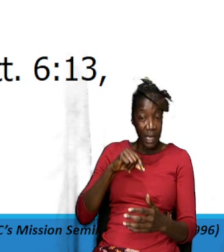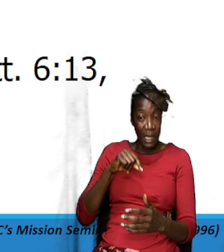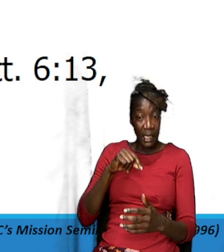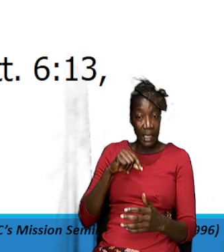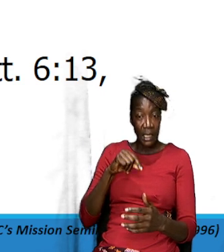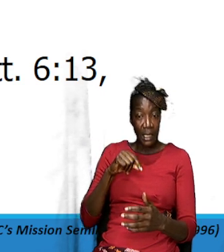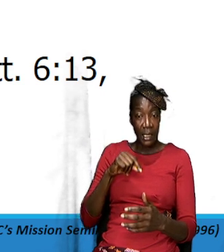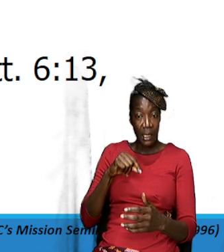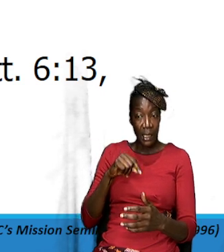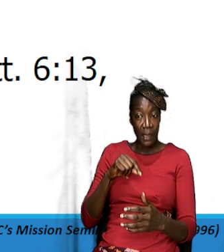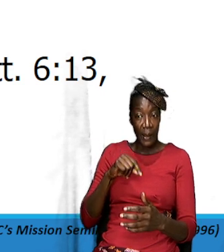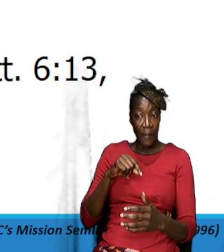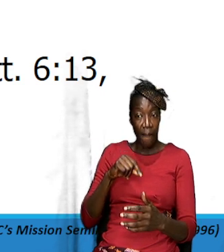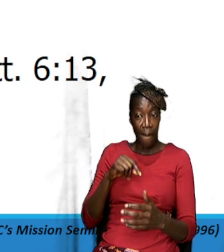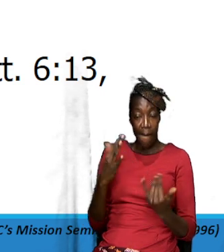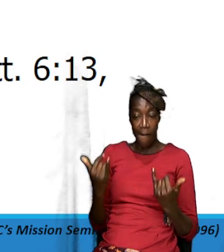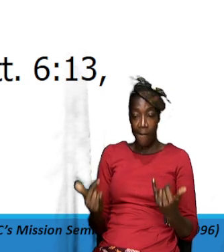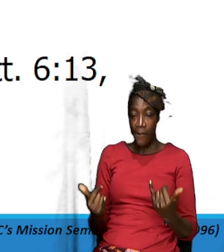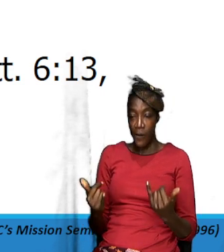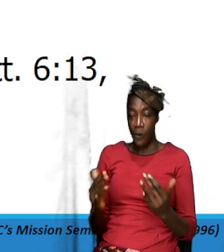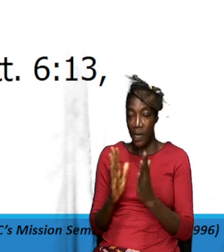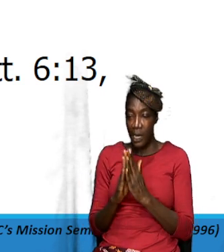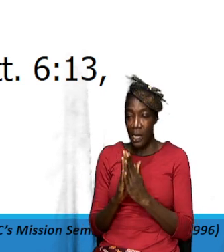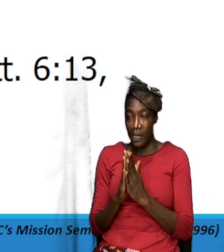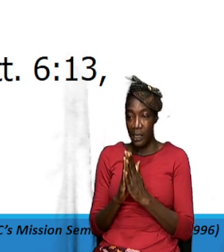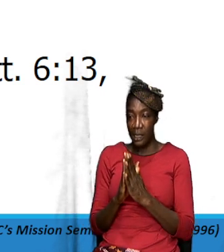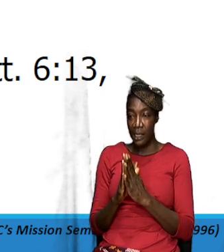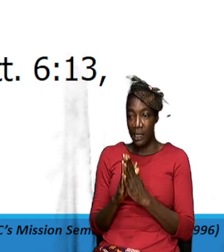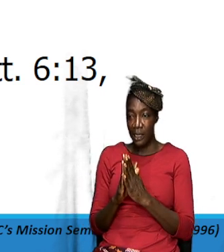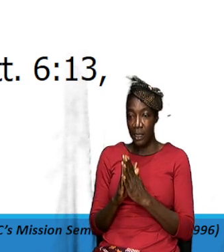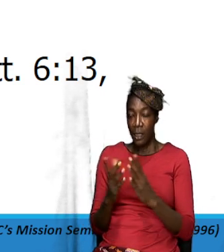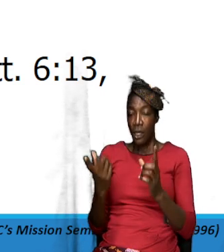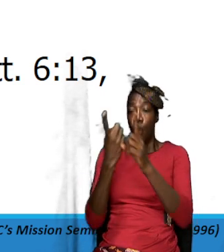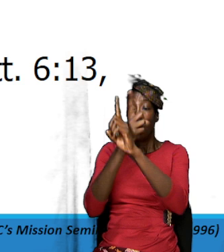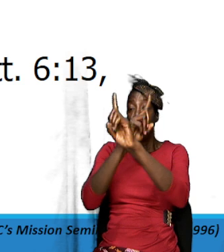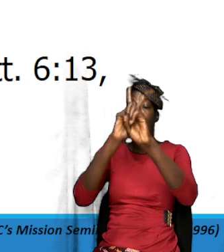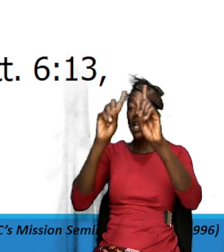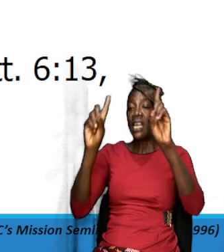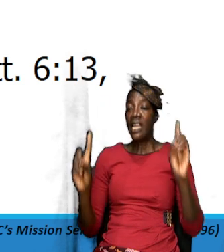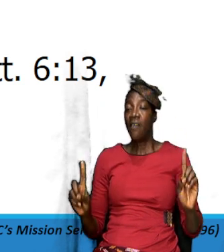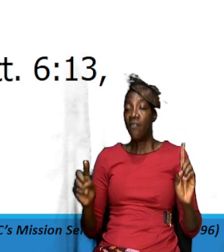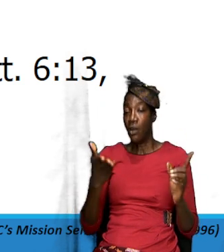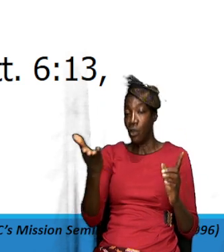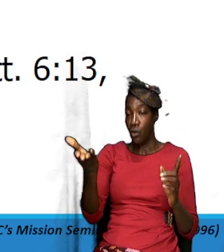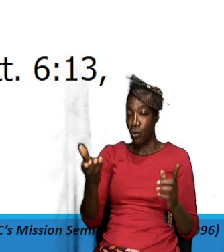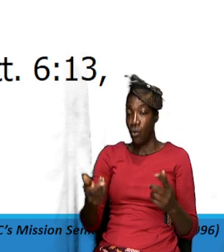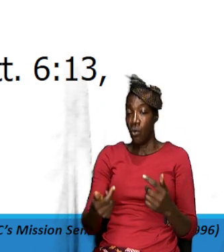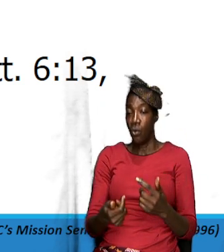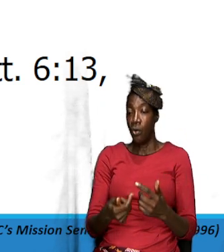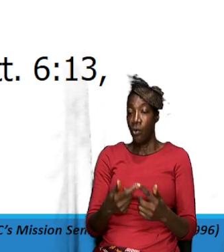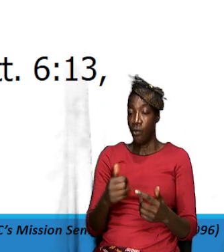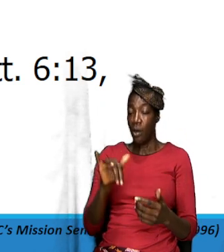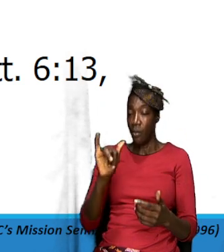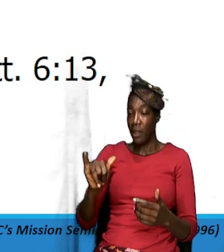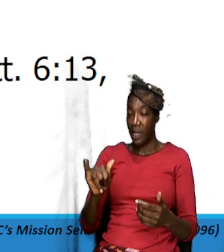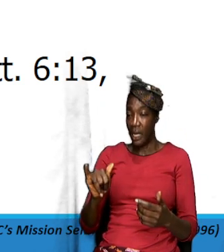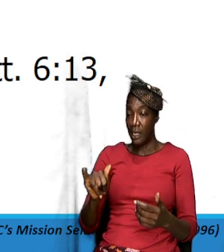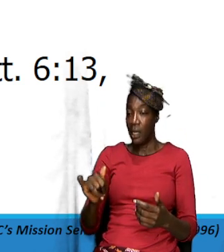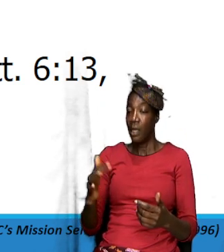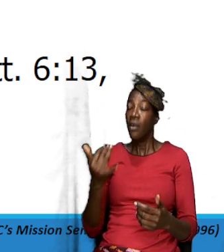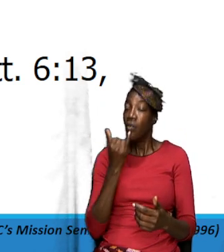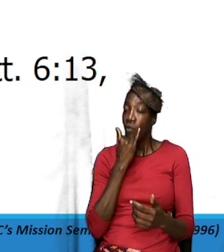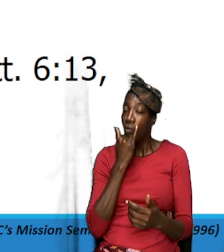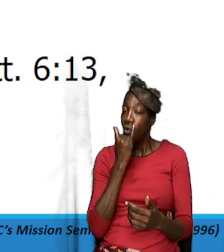you know now you're asking him to deliver you from that fault or that tendency